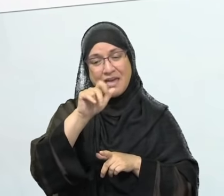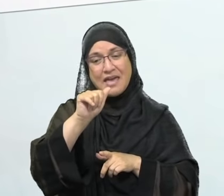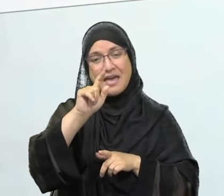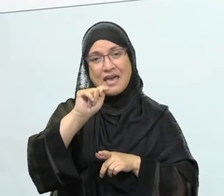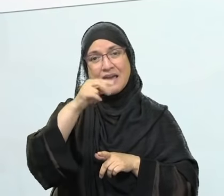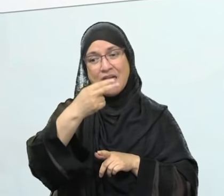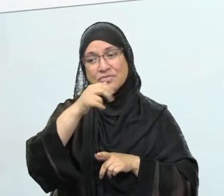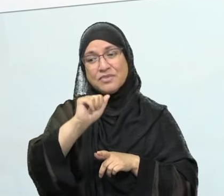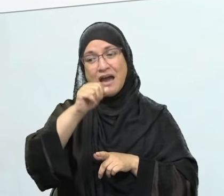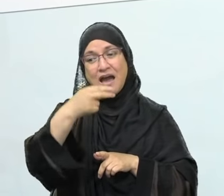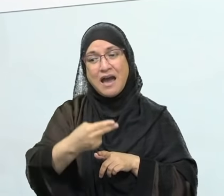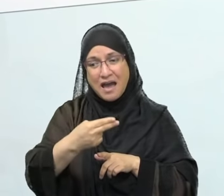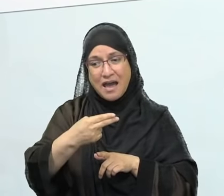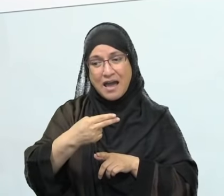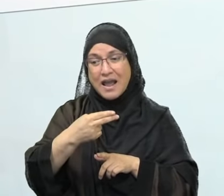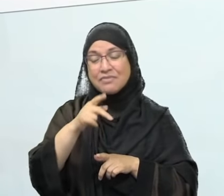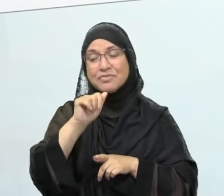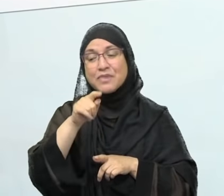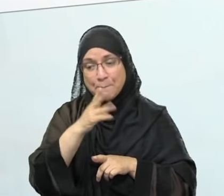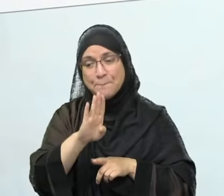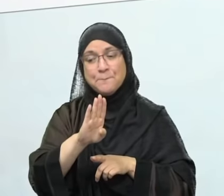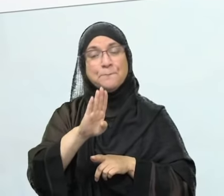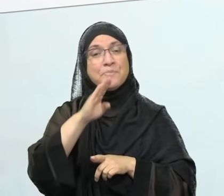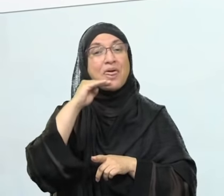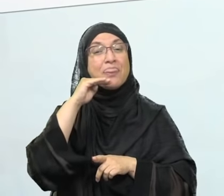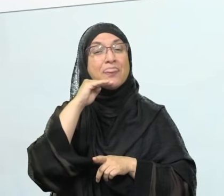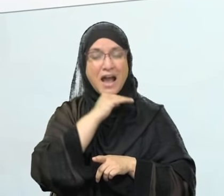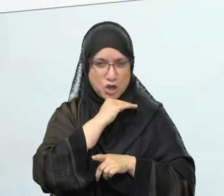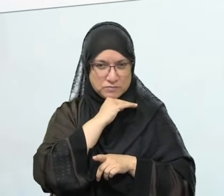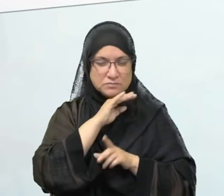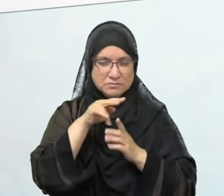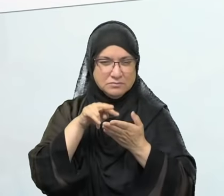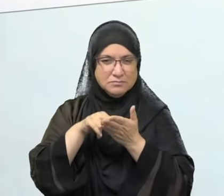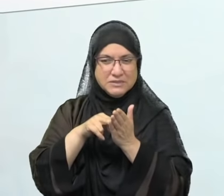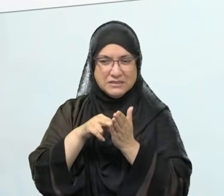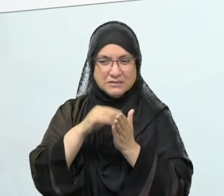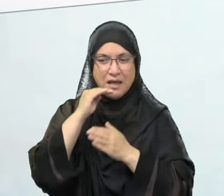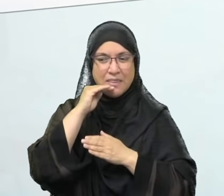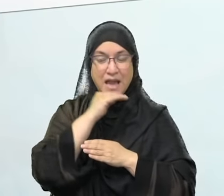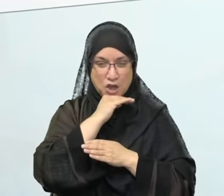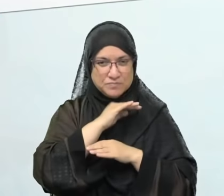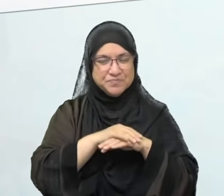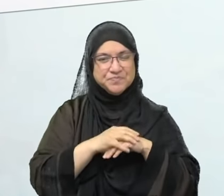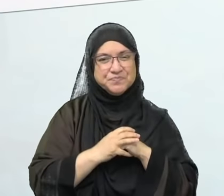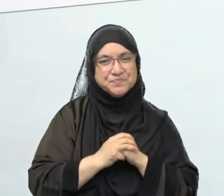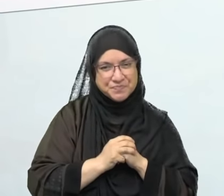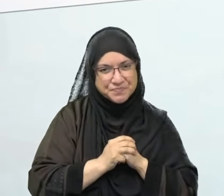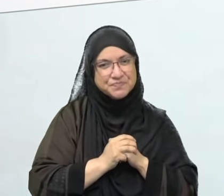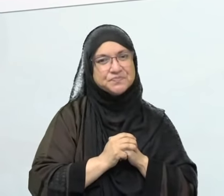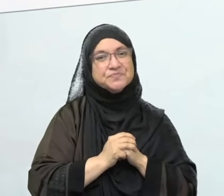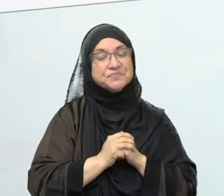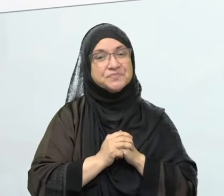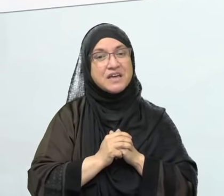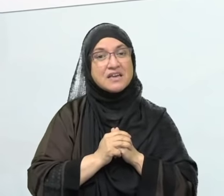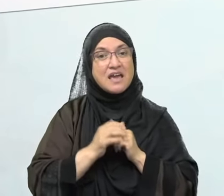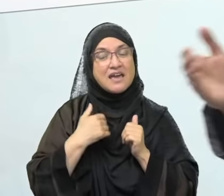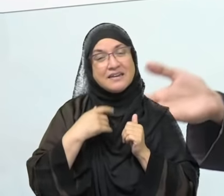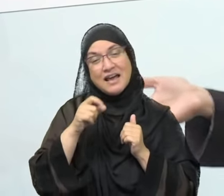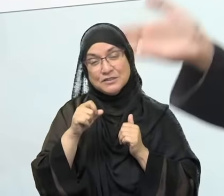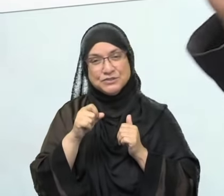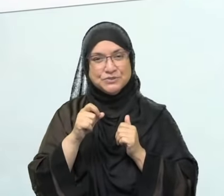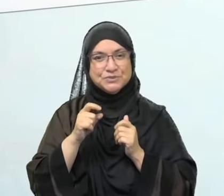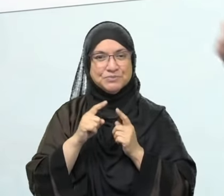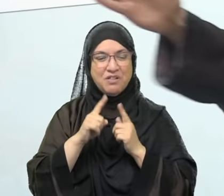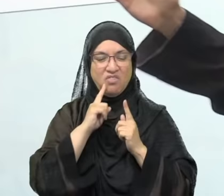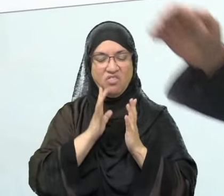an interaction when I'm talking to someone else? I didn't completely make it up or hide it. I just misrepresented it a bit. Well, at what